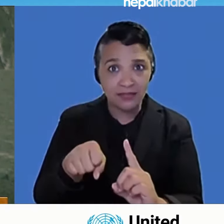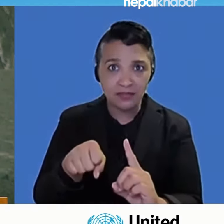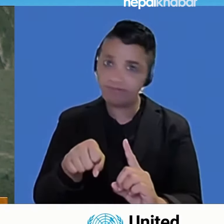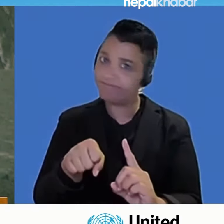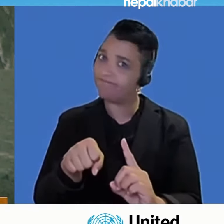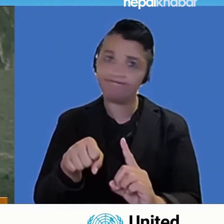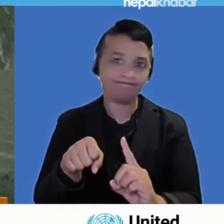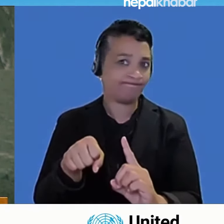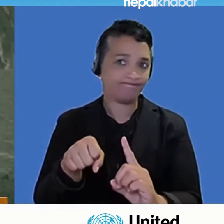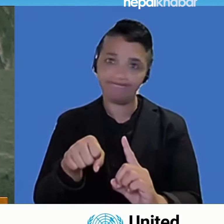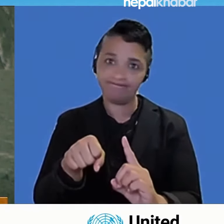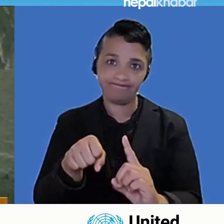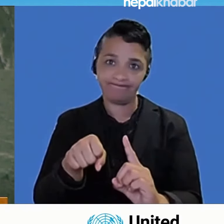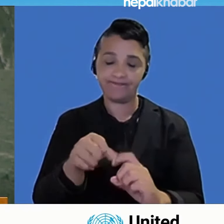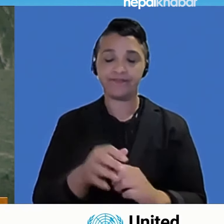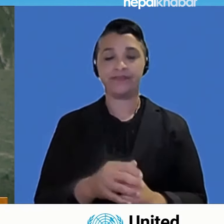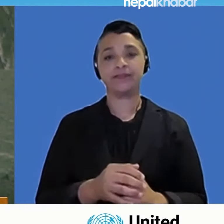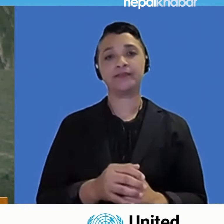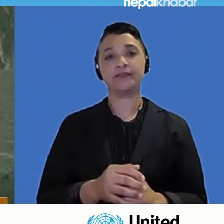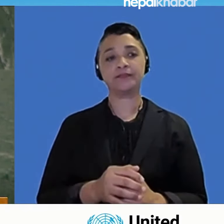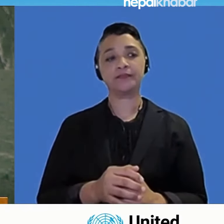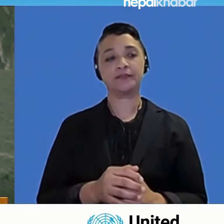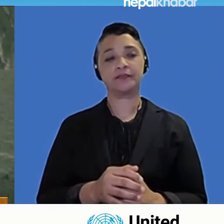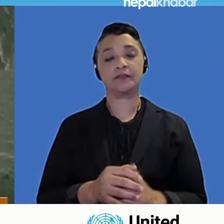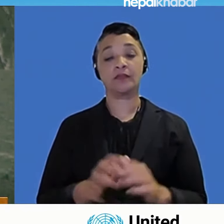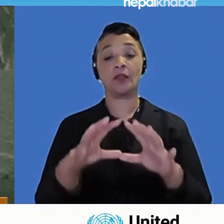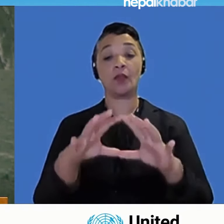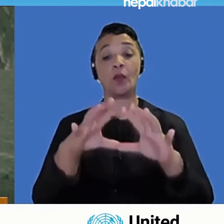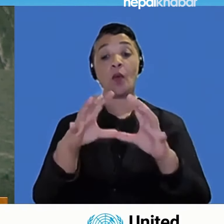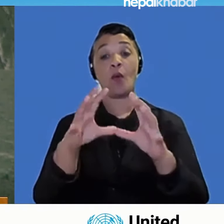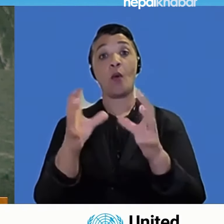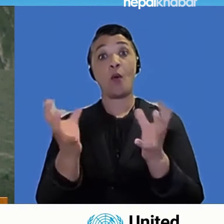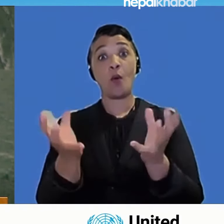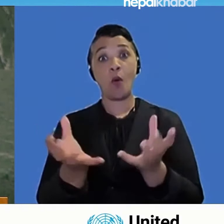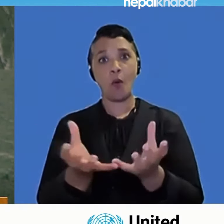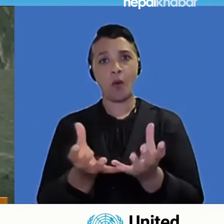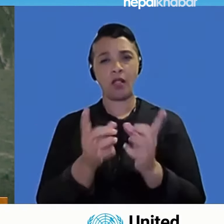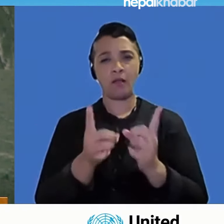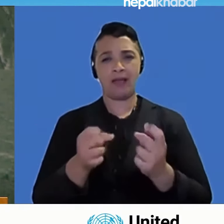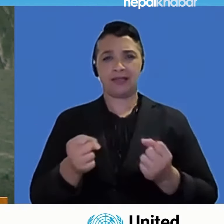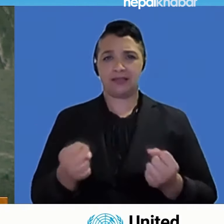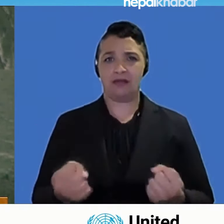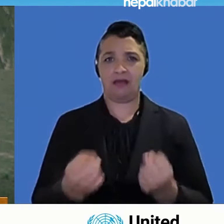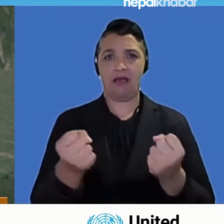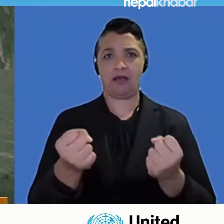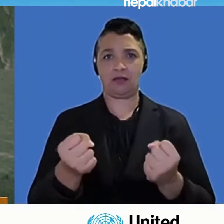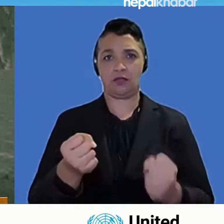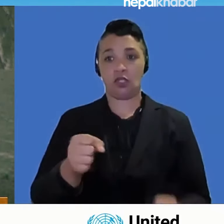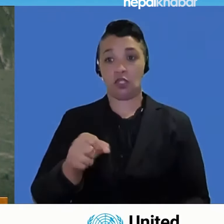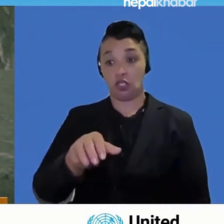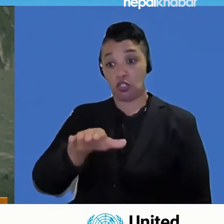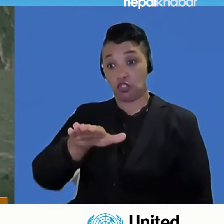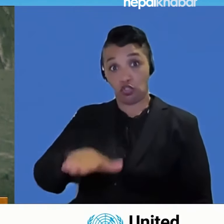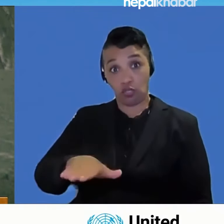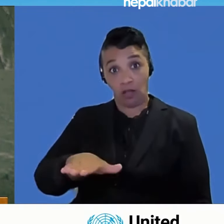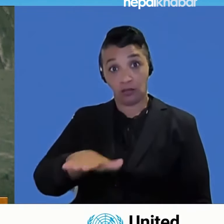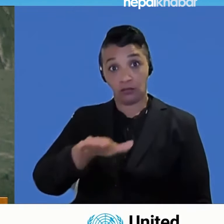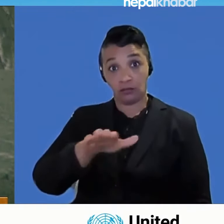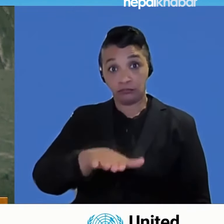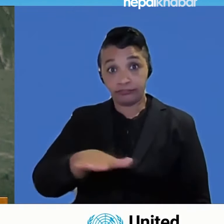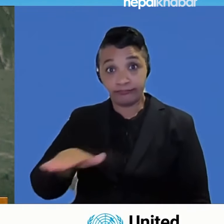International community must act now to ensure every child and young person has the chance to thrive.